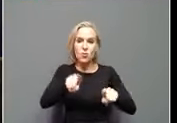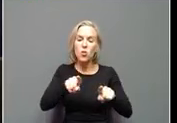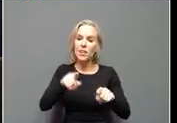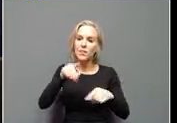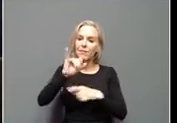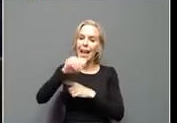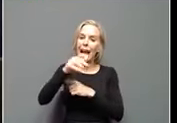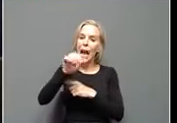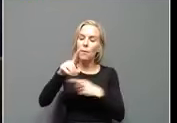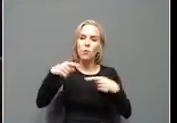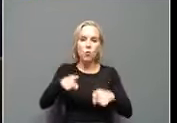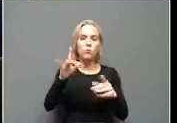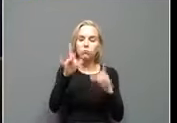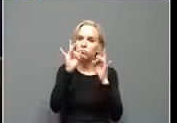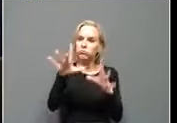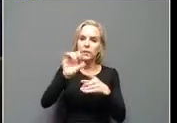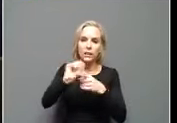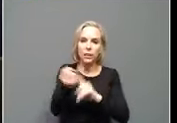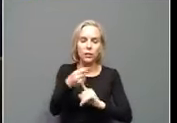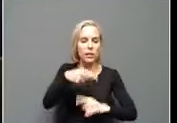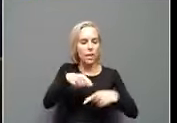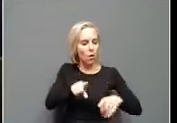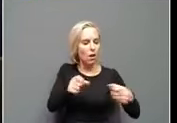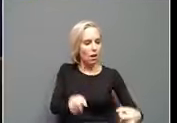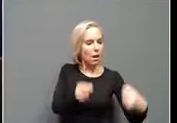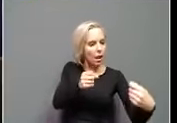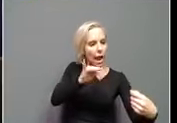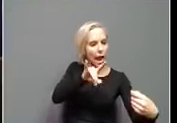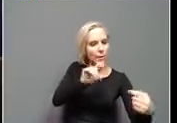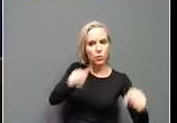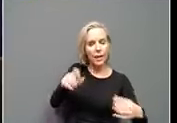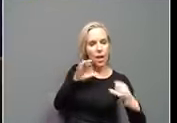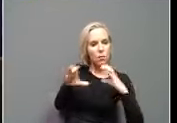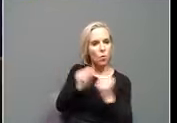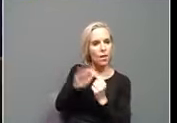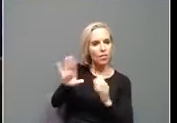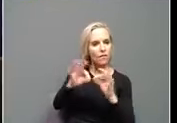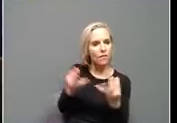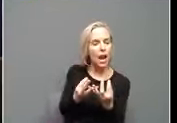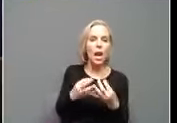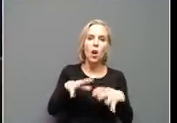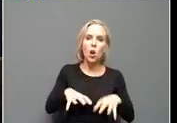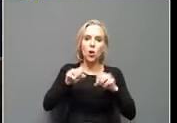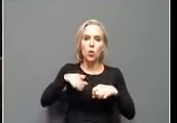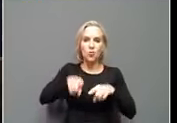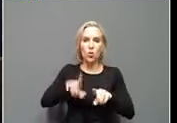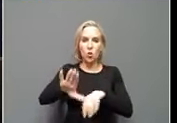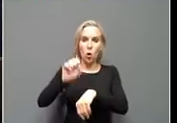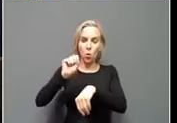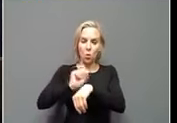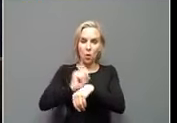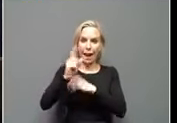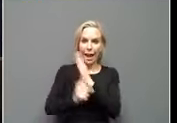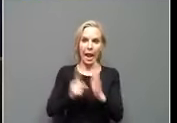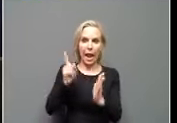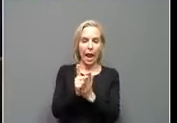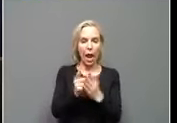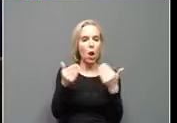circumstances. They took personal time out of their regular work hours to volunteer at COVID testing sites.